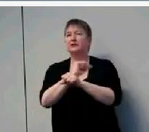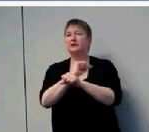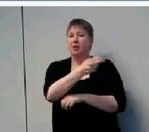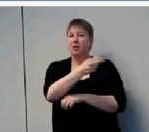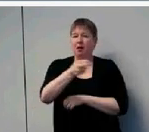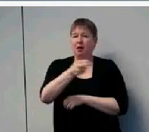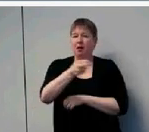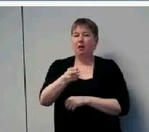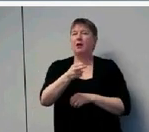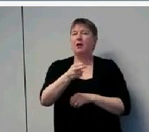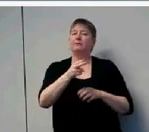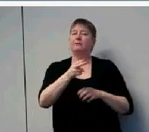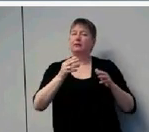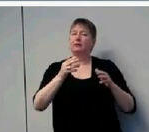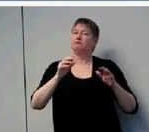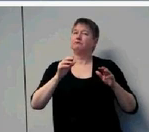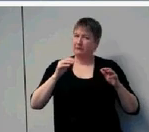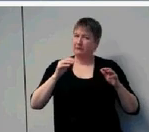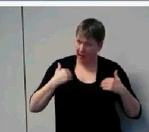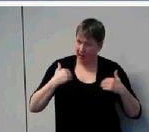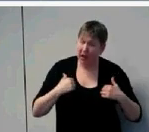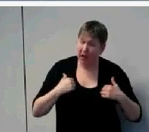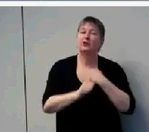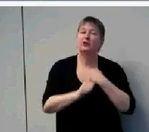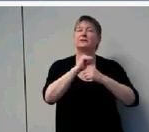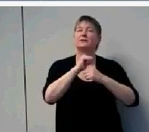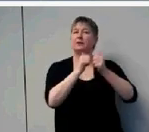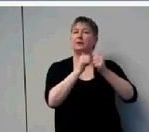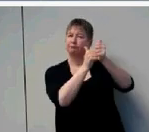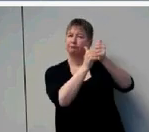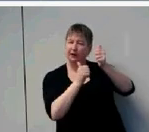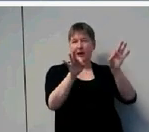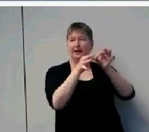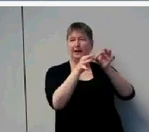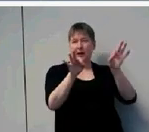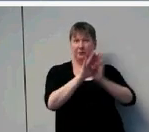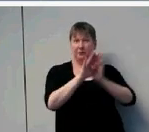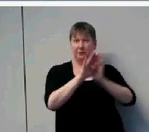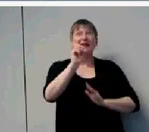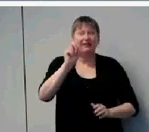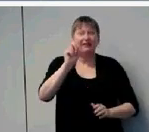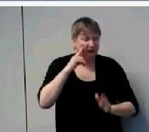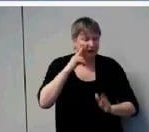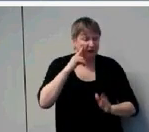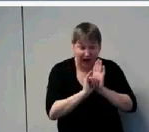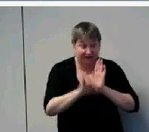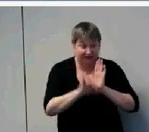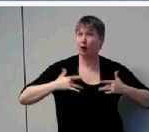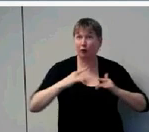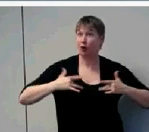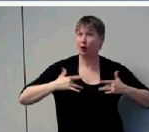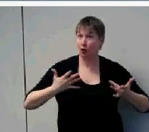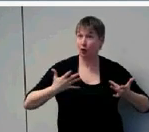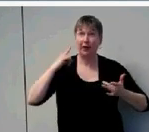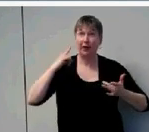depressed language development, even when they're identified early. It also calls into question